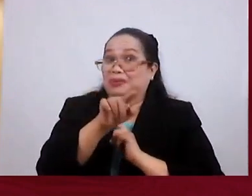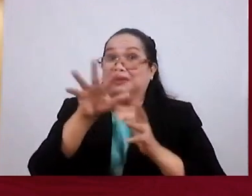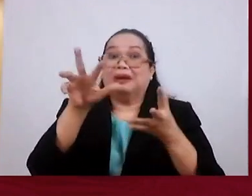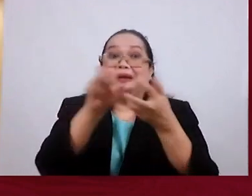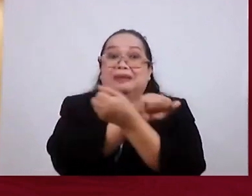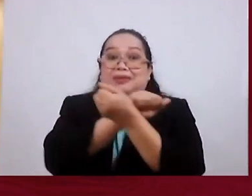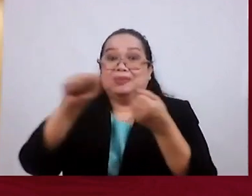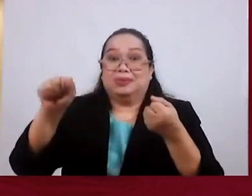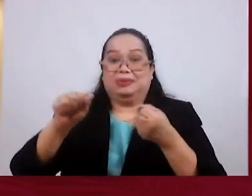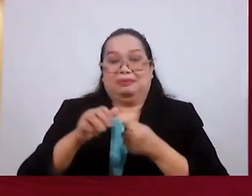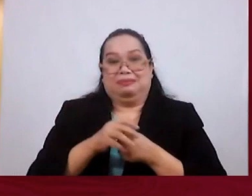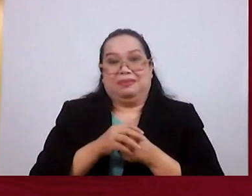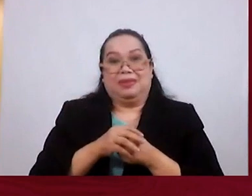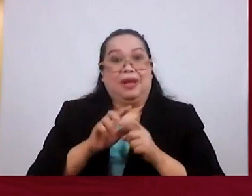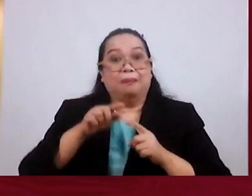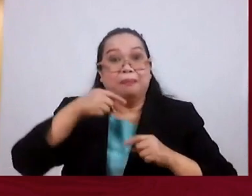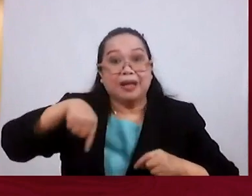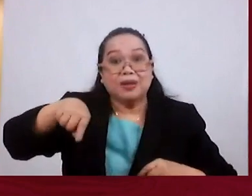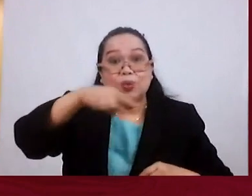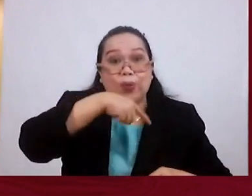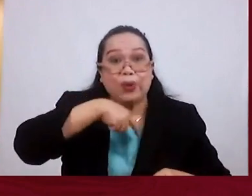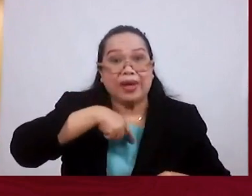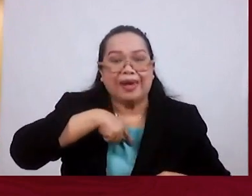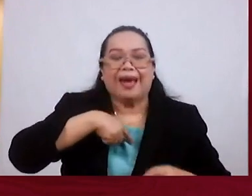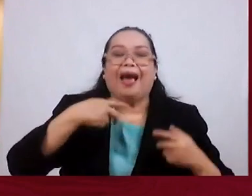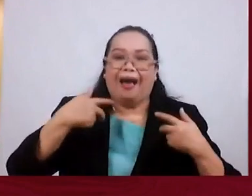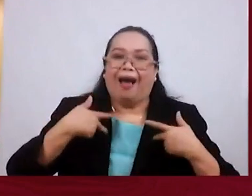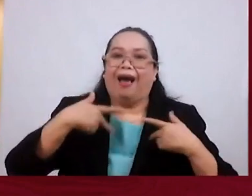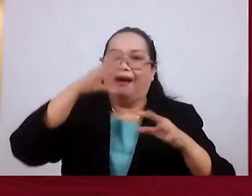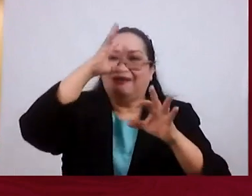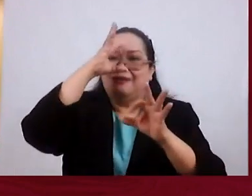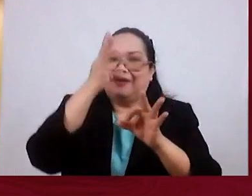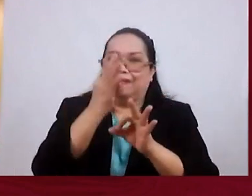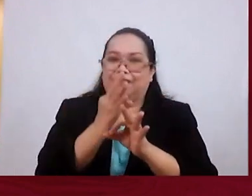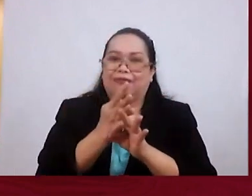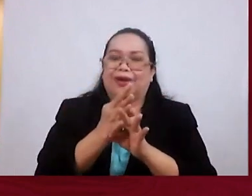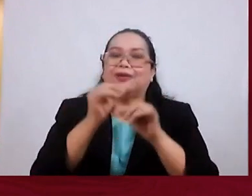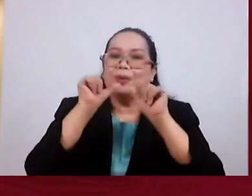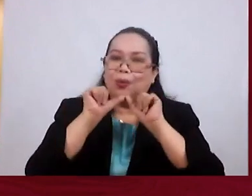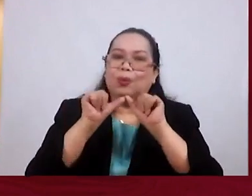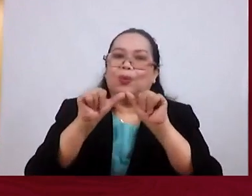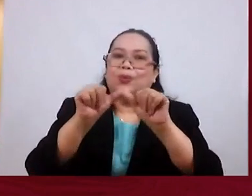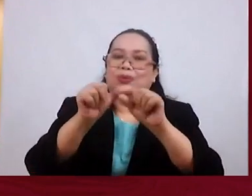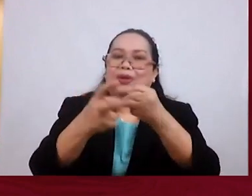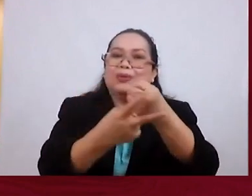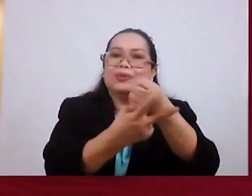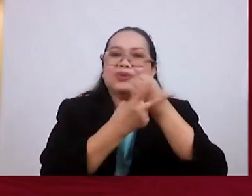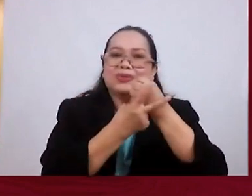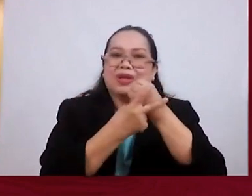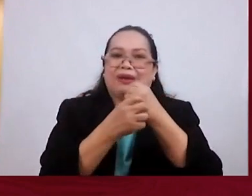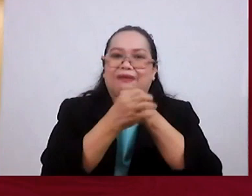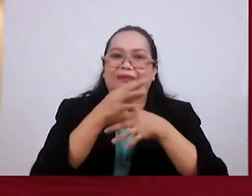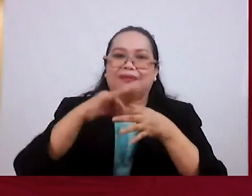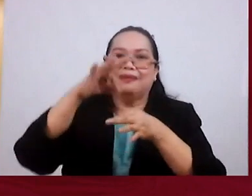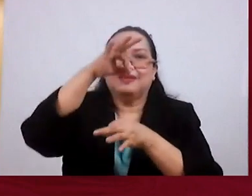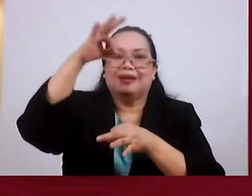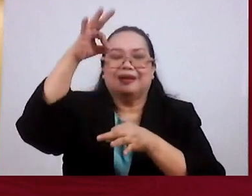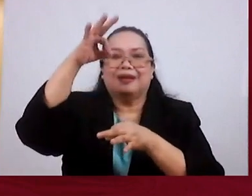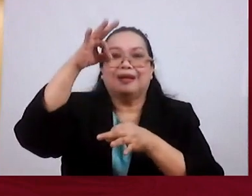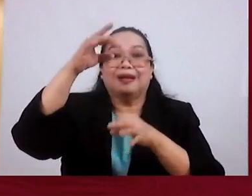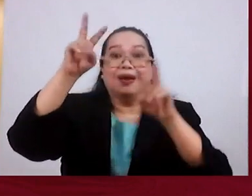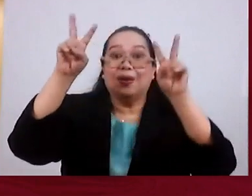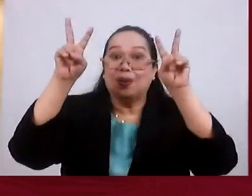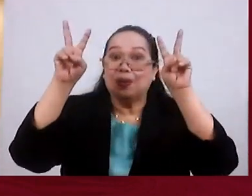Destroyed But We Are Of Those Who Have Faith And Preserve Their Souls This Is The Doctrine That We